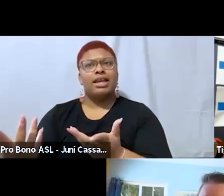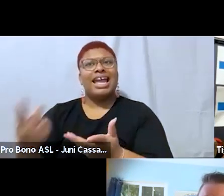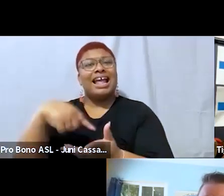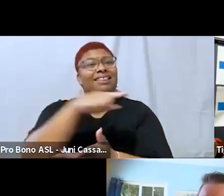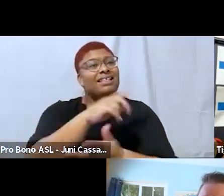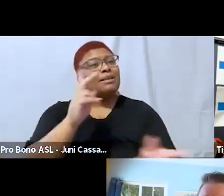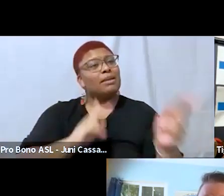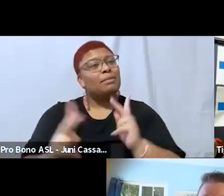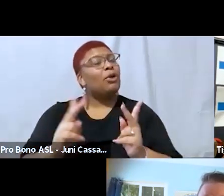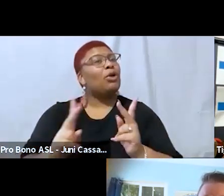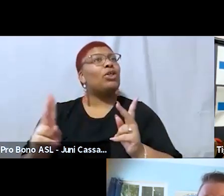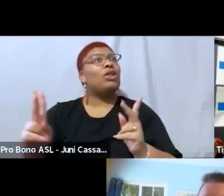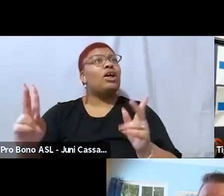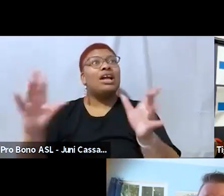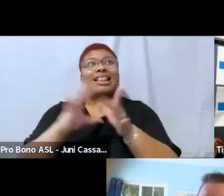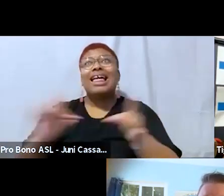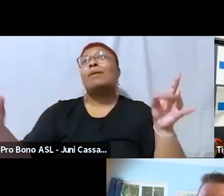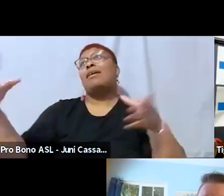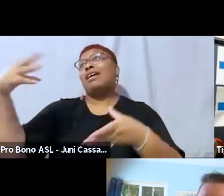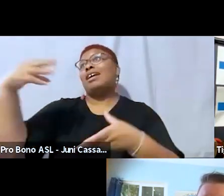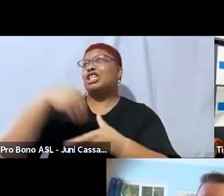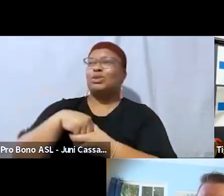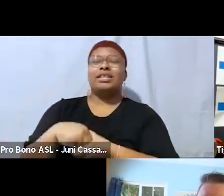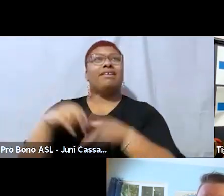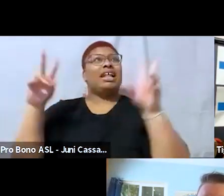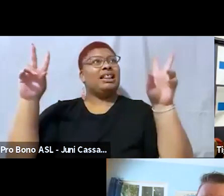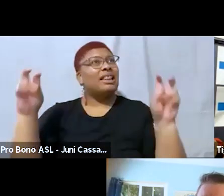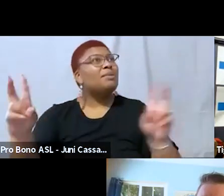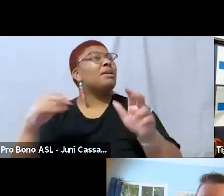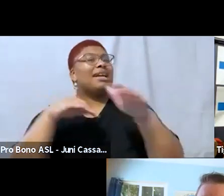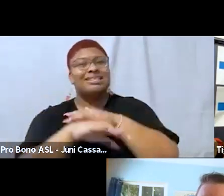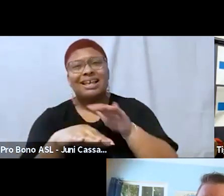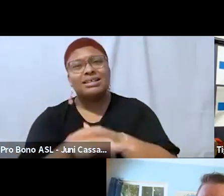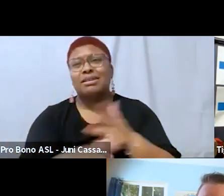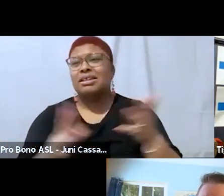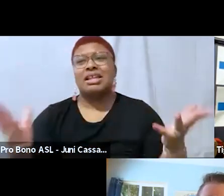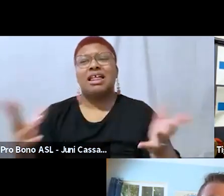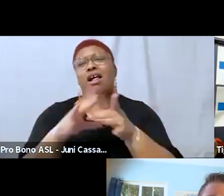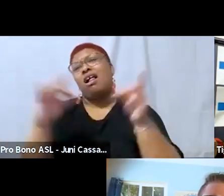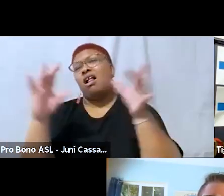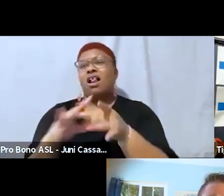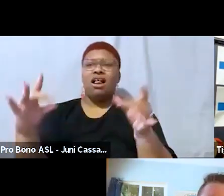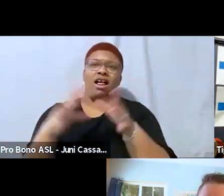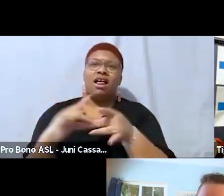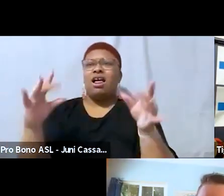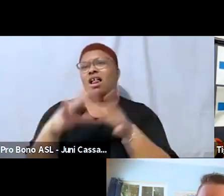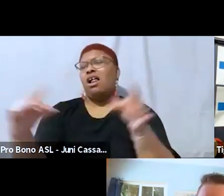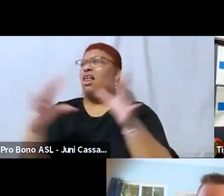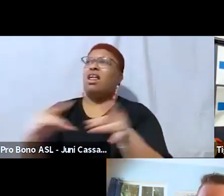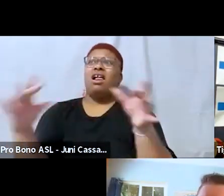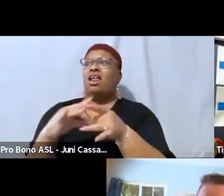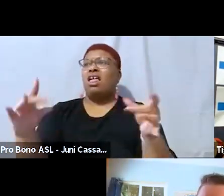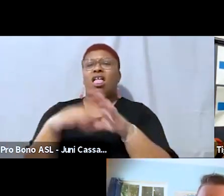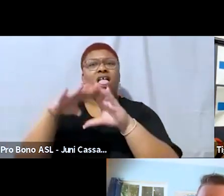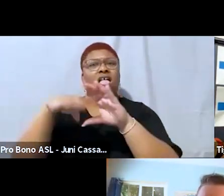inclusivity claiming to be accessible claiming all saying all these words but not really